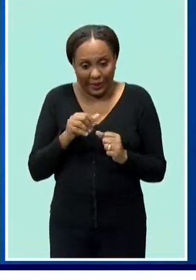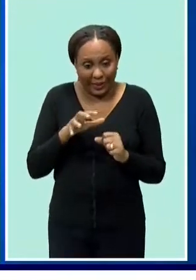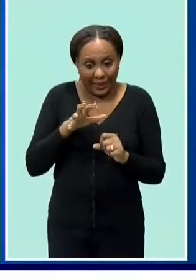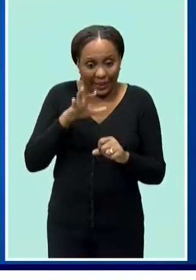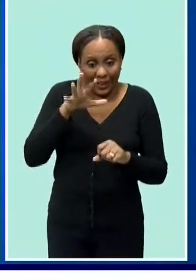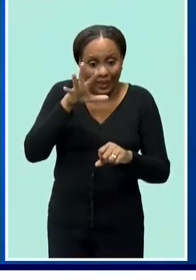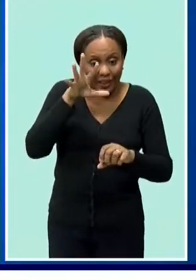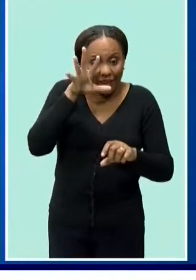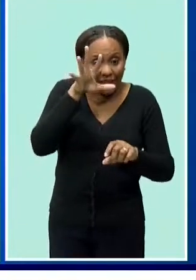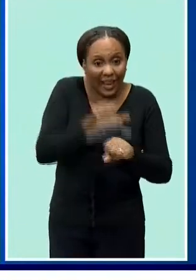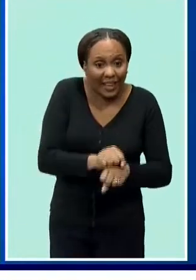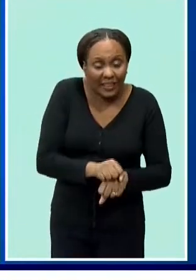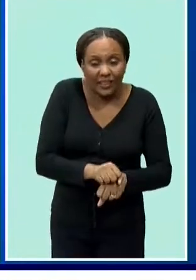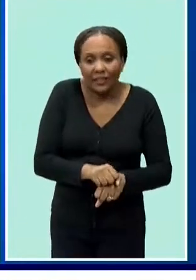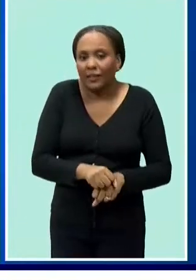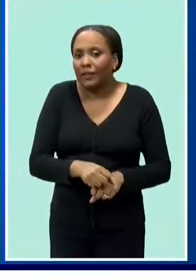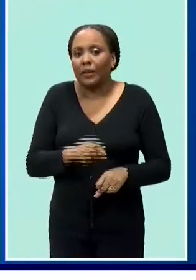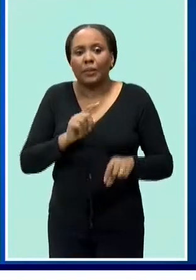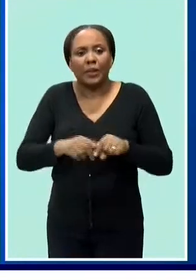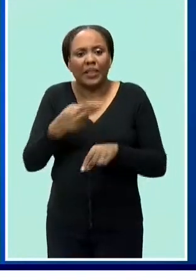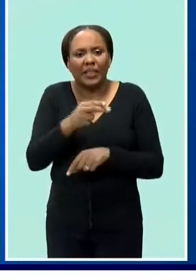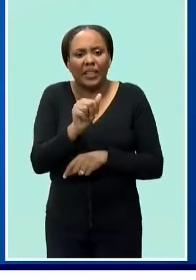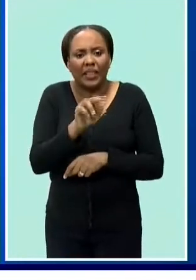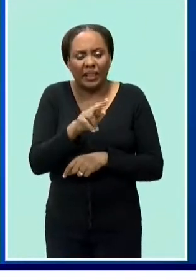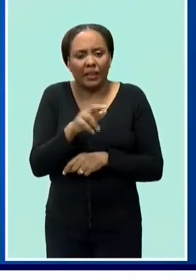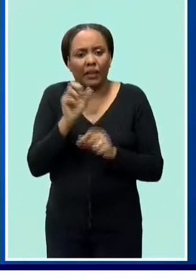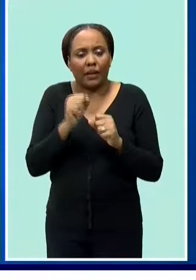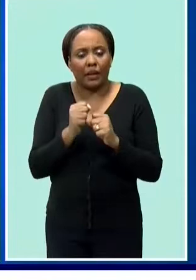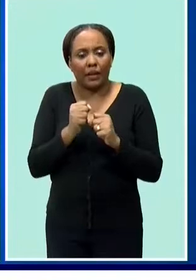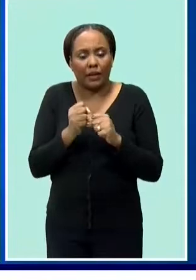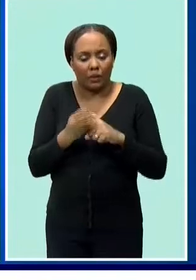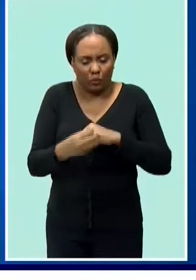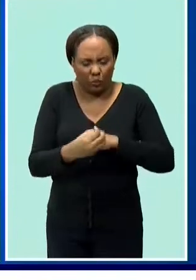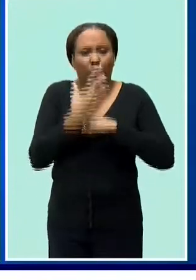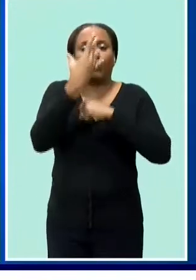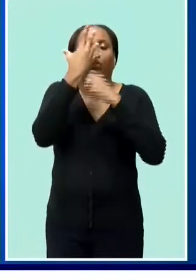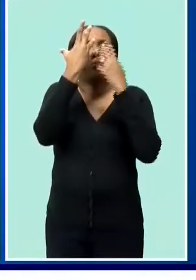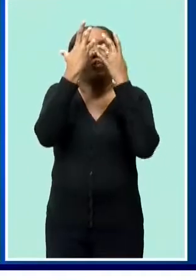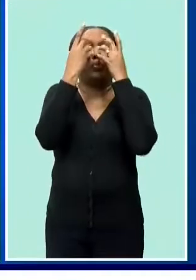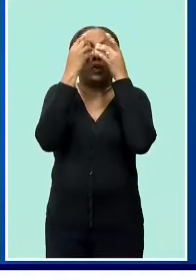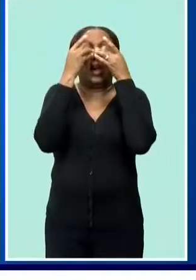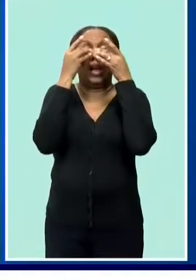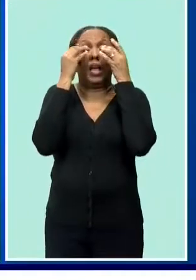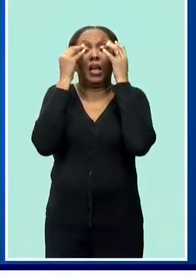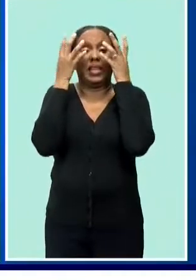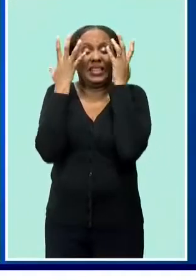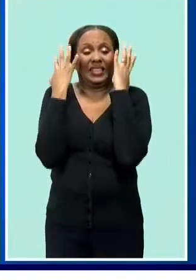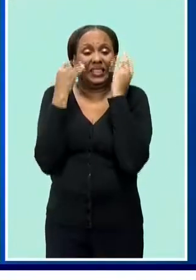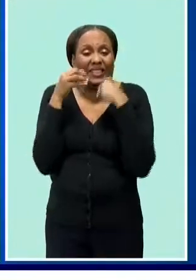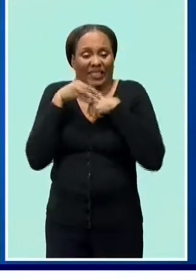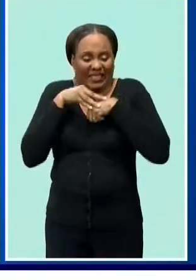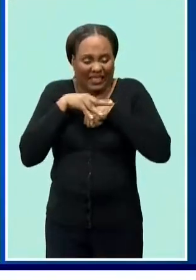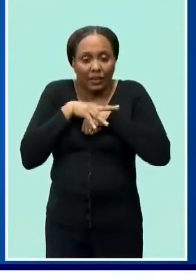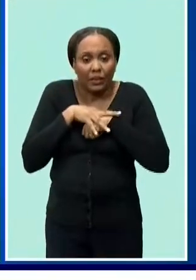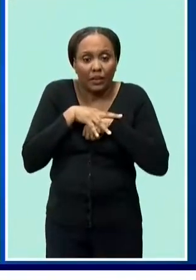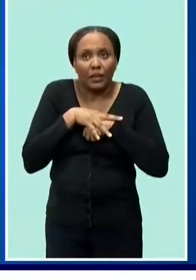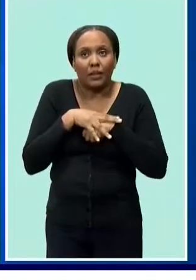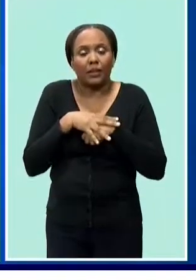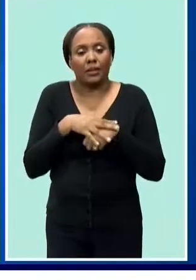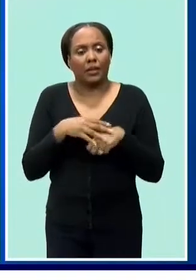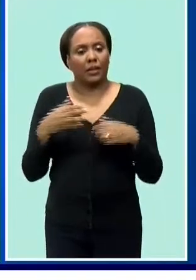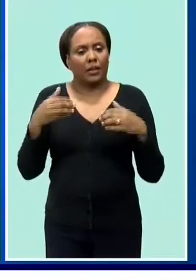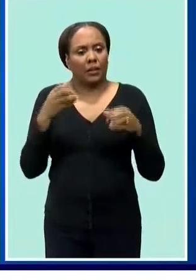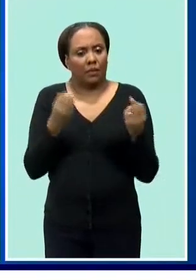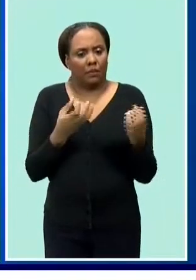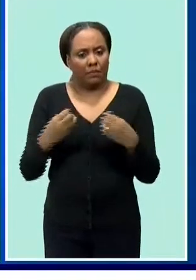hair onto you that can get into your eyes or can get into on your skin and cause problems apart from wood mr gibbs explains many